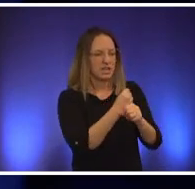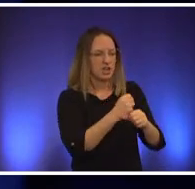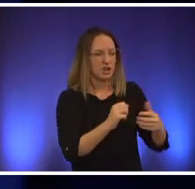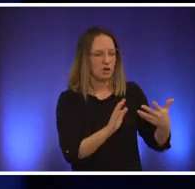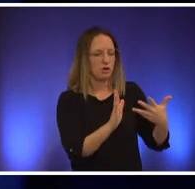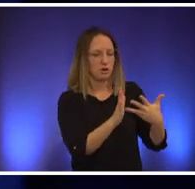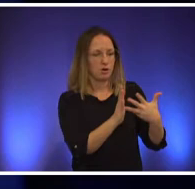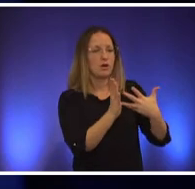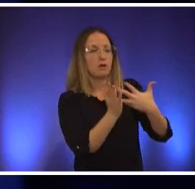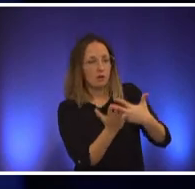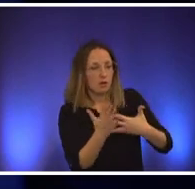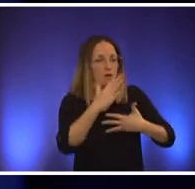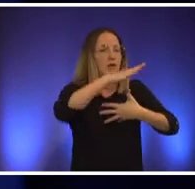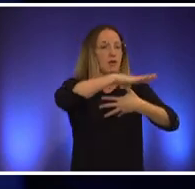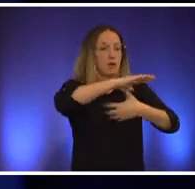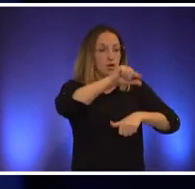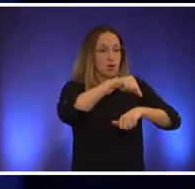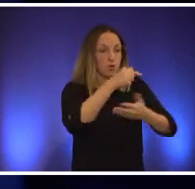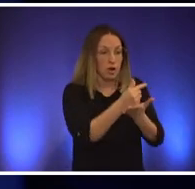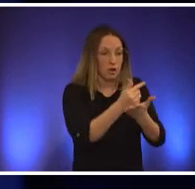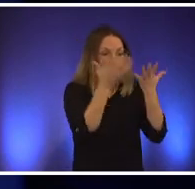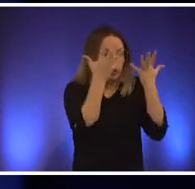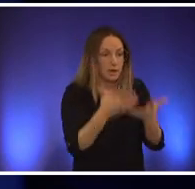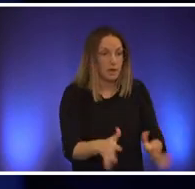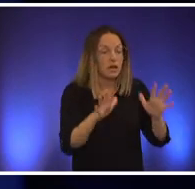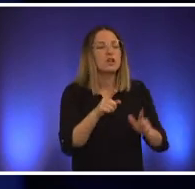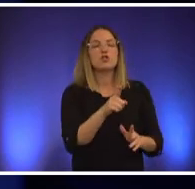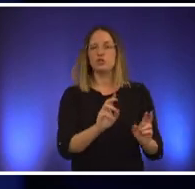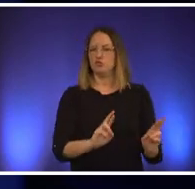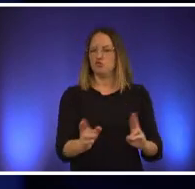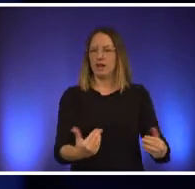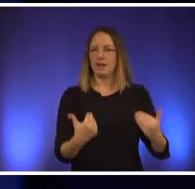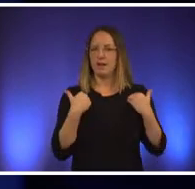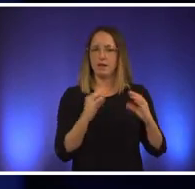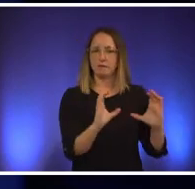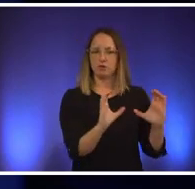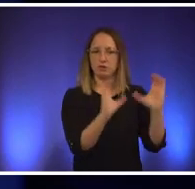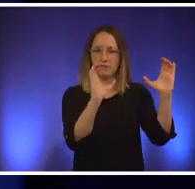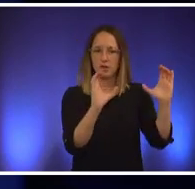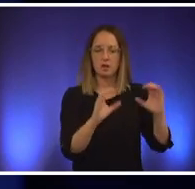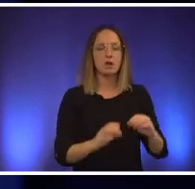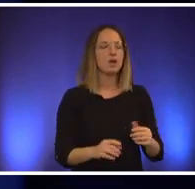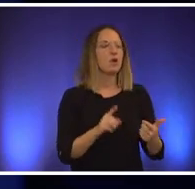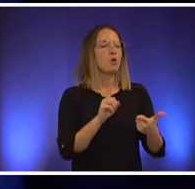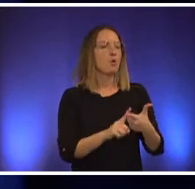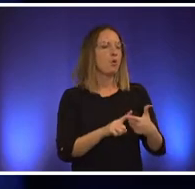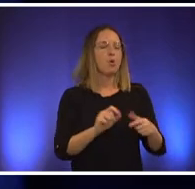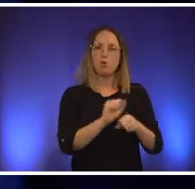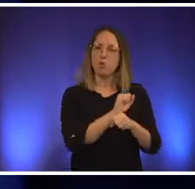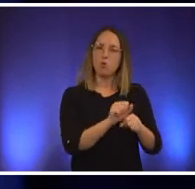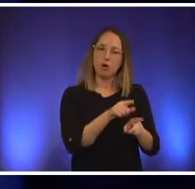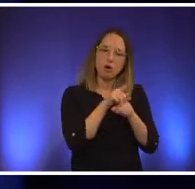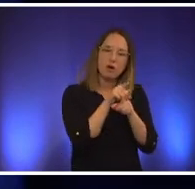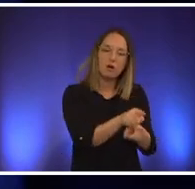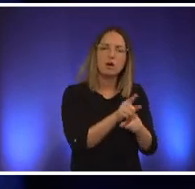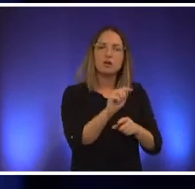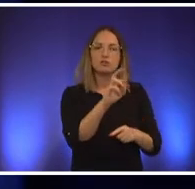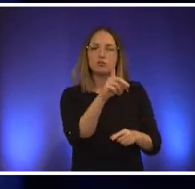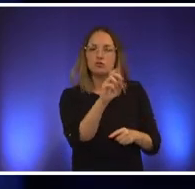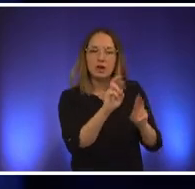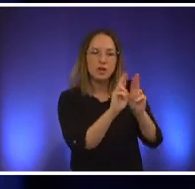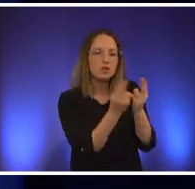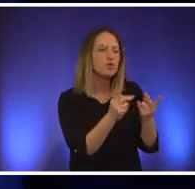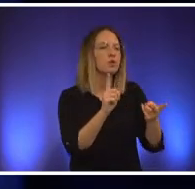out of high school you already have a certificate or you've worked with a trade union and you can go into an apprenticeship